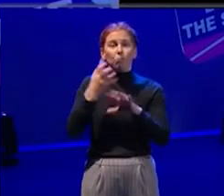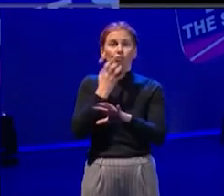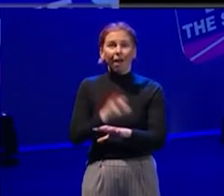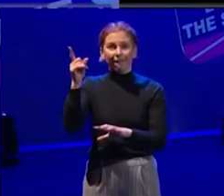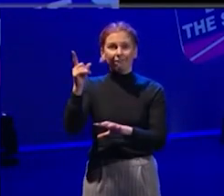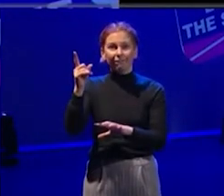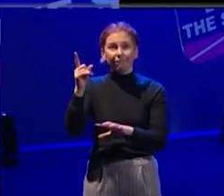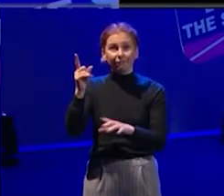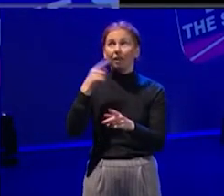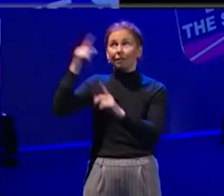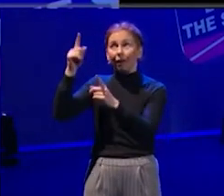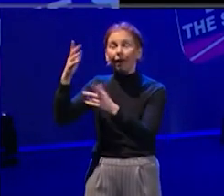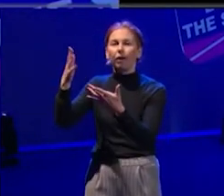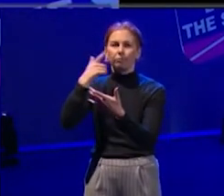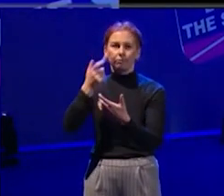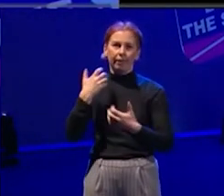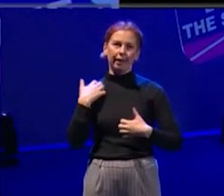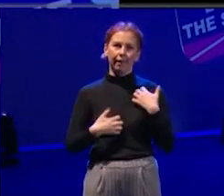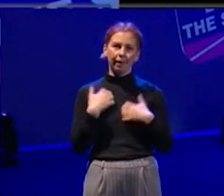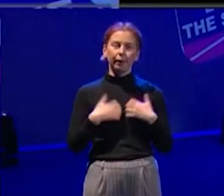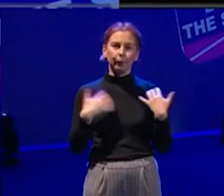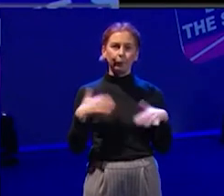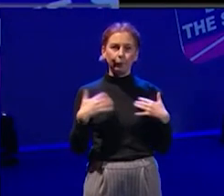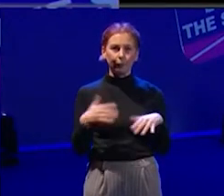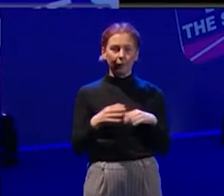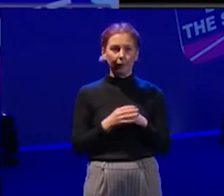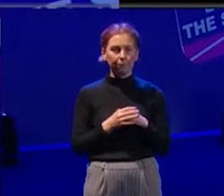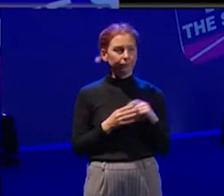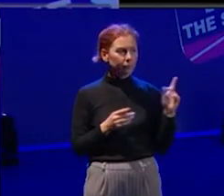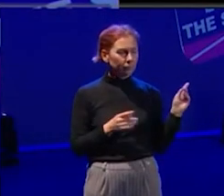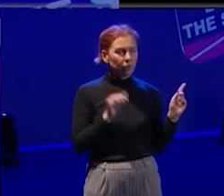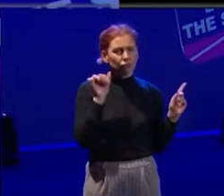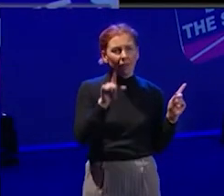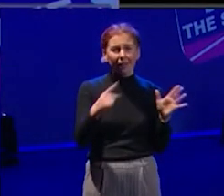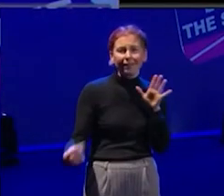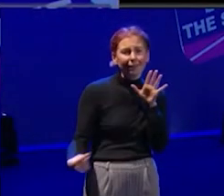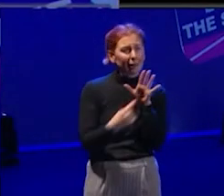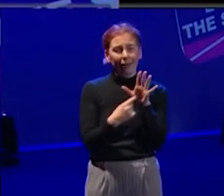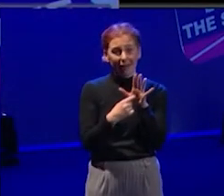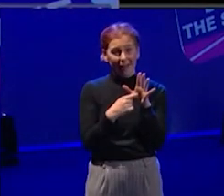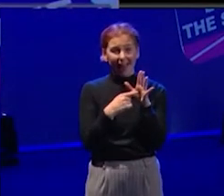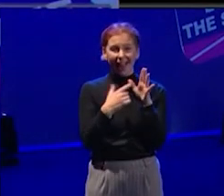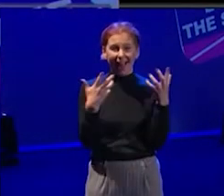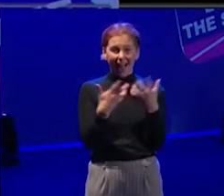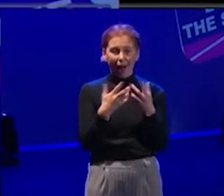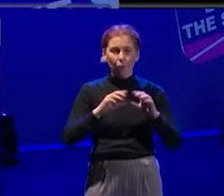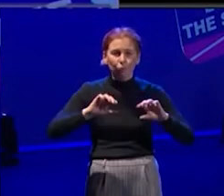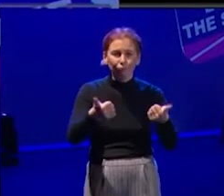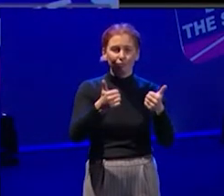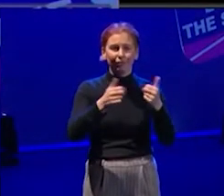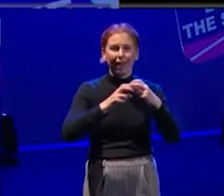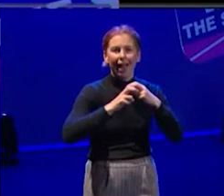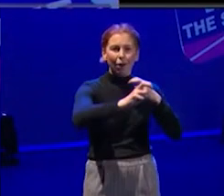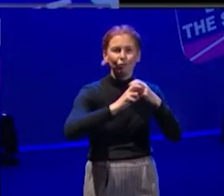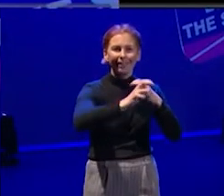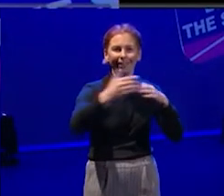it can be quite exciting as well. Yeah, think that's the key to make great outreach work. And I think, like, including the youth